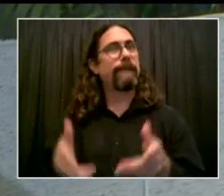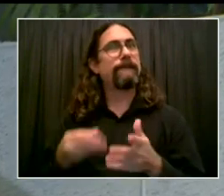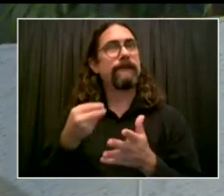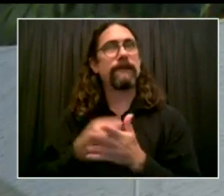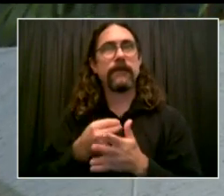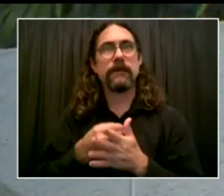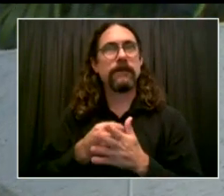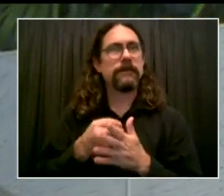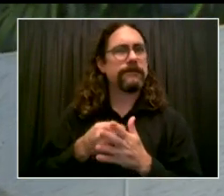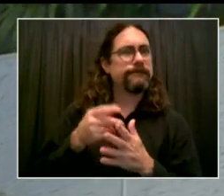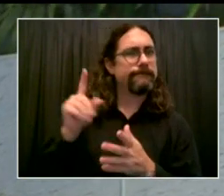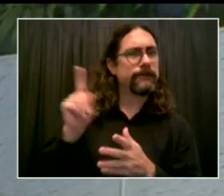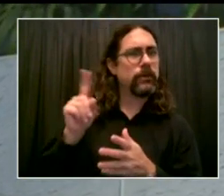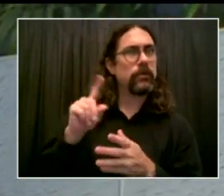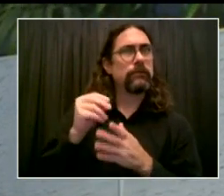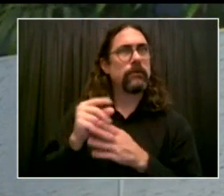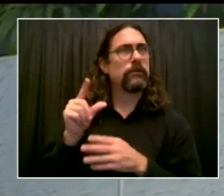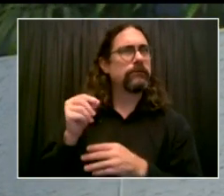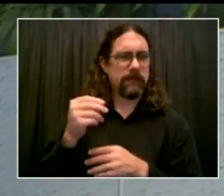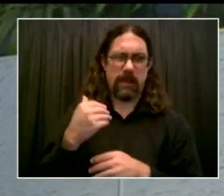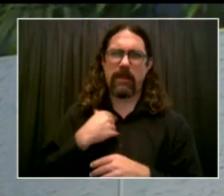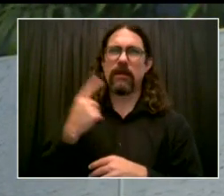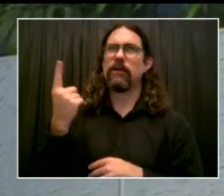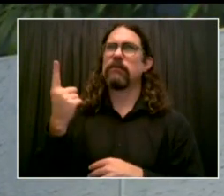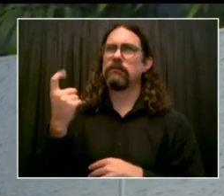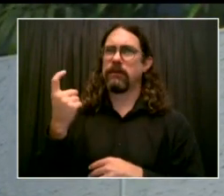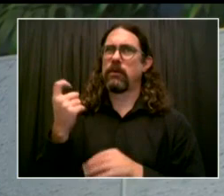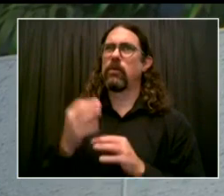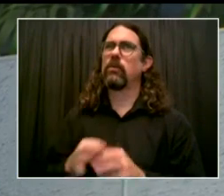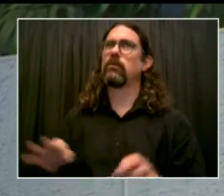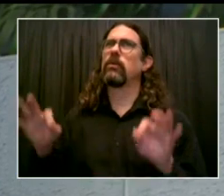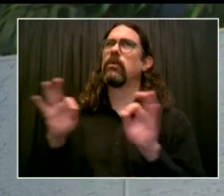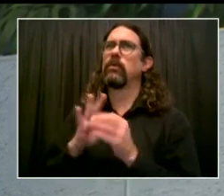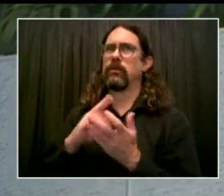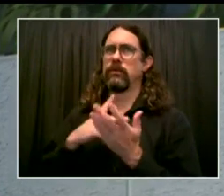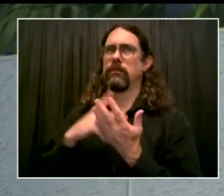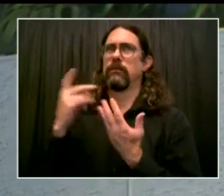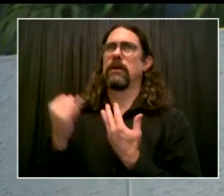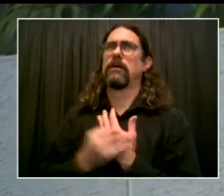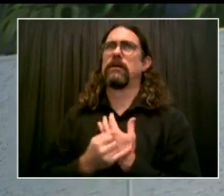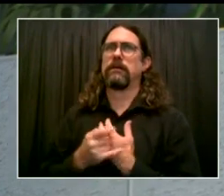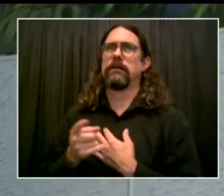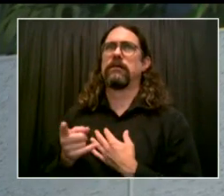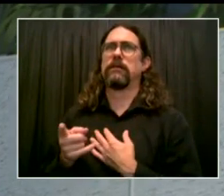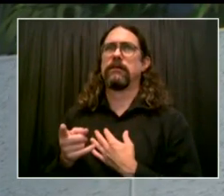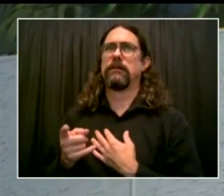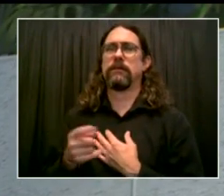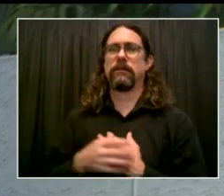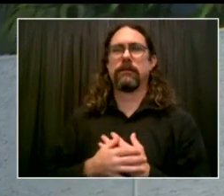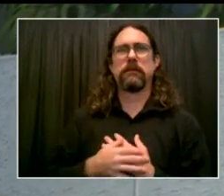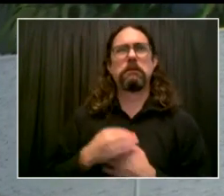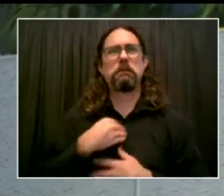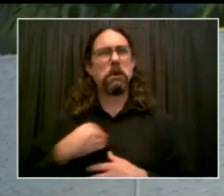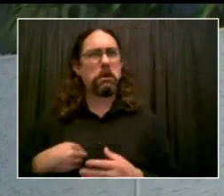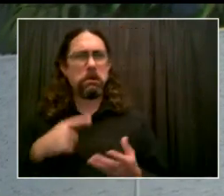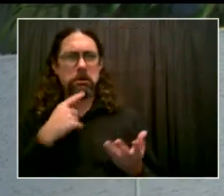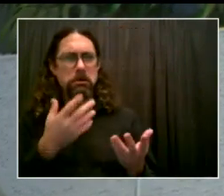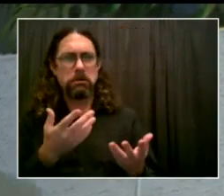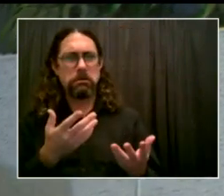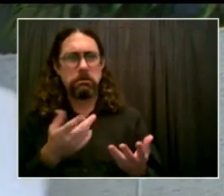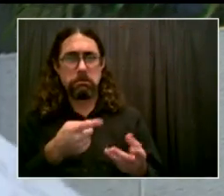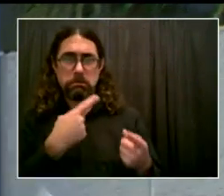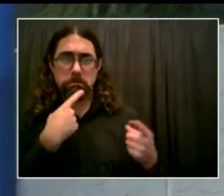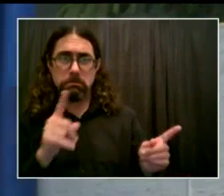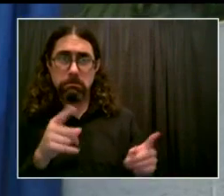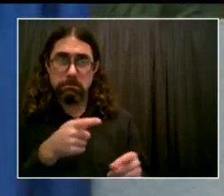create kind of momentum. Yeah, that's People are going be into this. What is that question mark that people are going to want to know? To yet again serve kids.